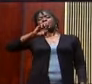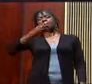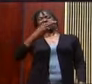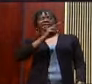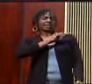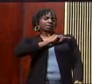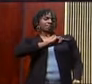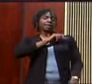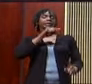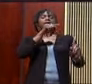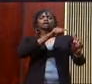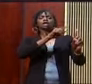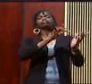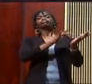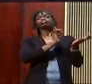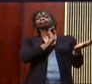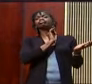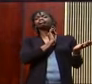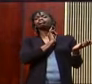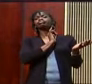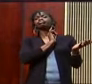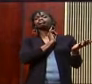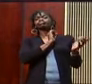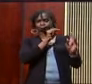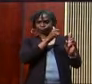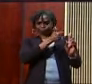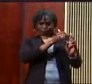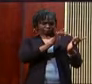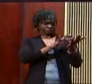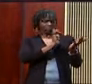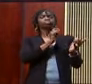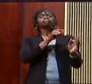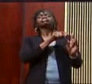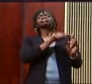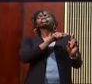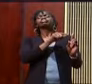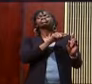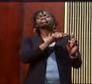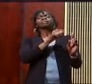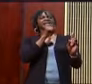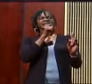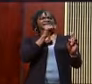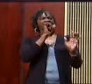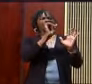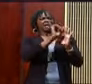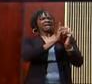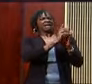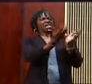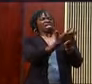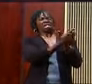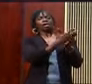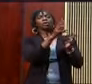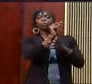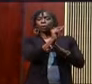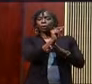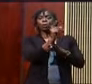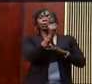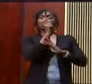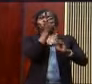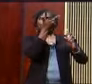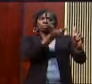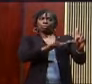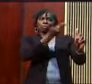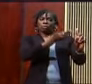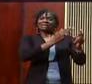privilege. But that privilege does not, that privilege does not define who he is. Who he is